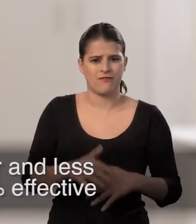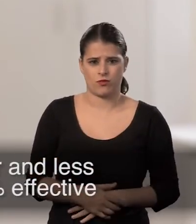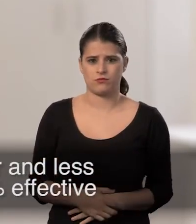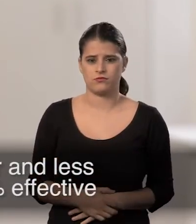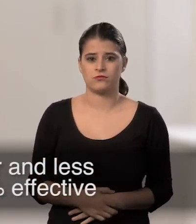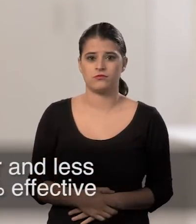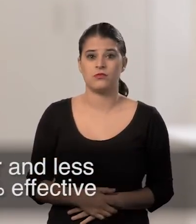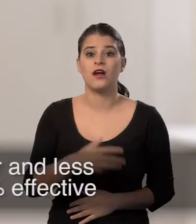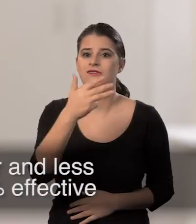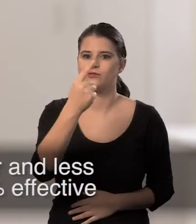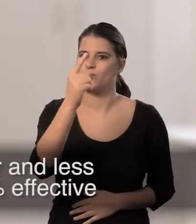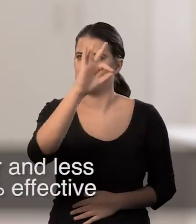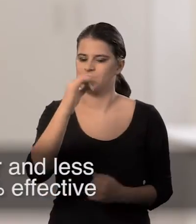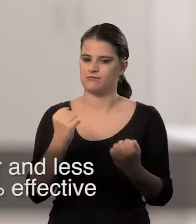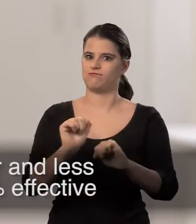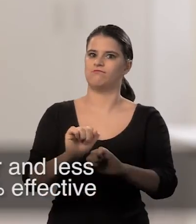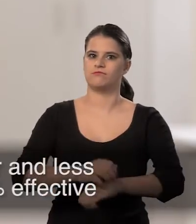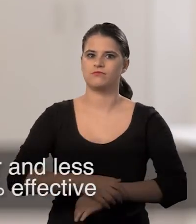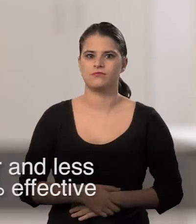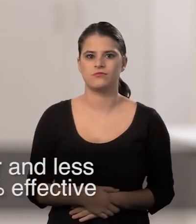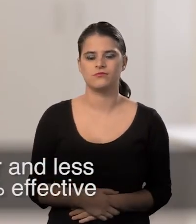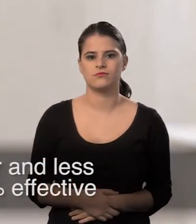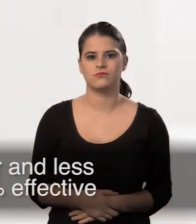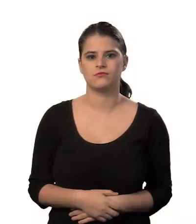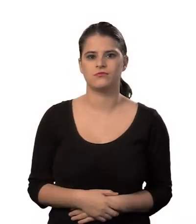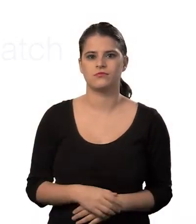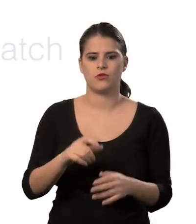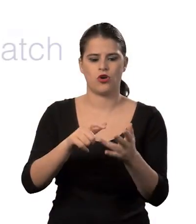when you use it. It's 91% effective.